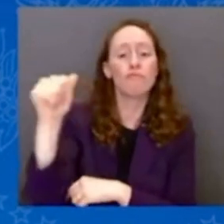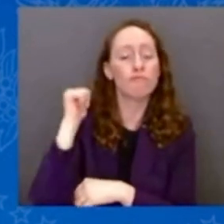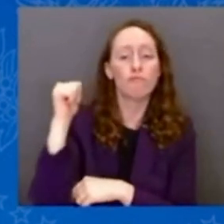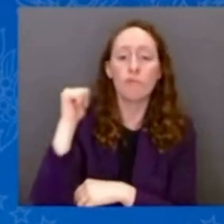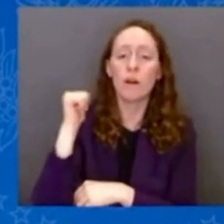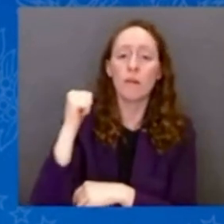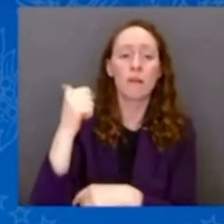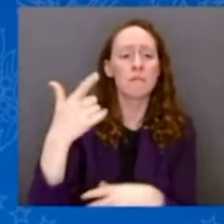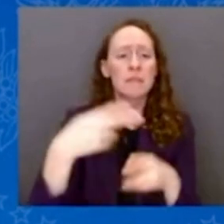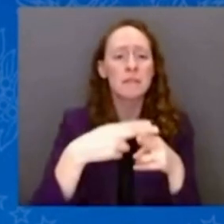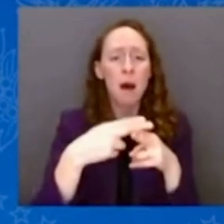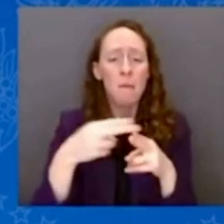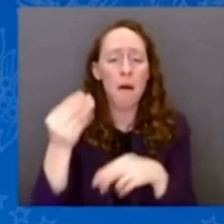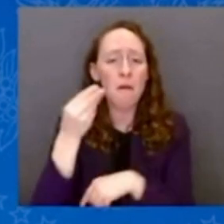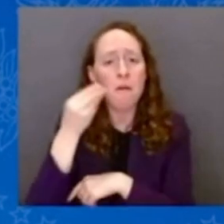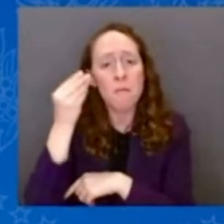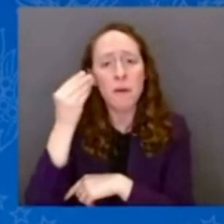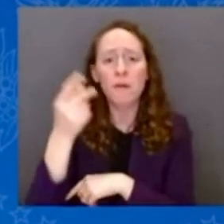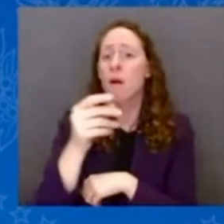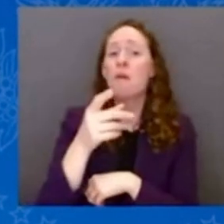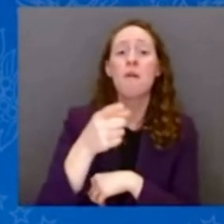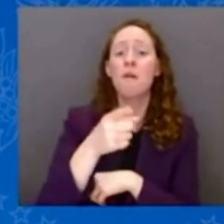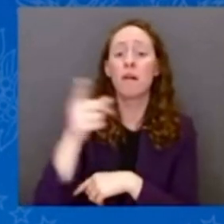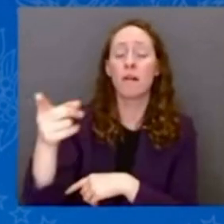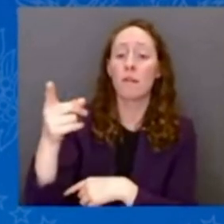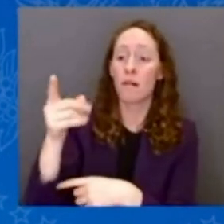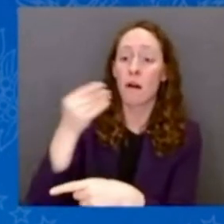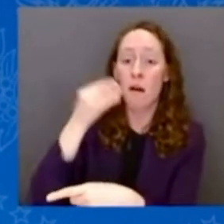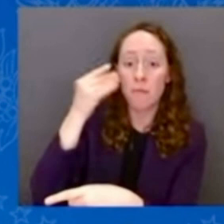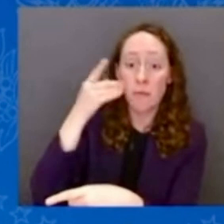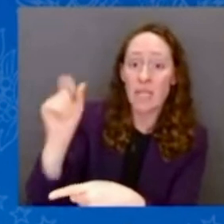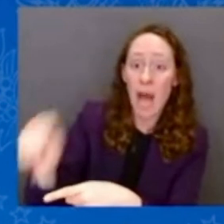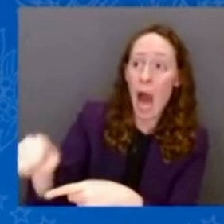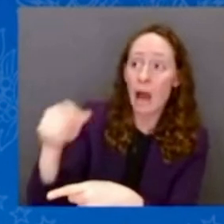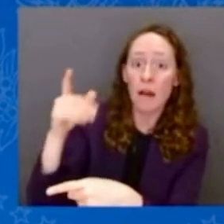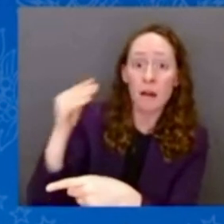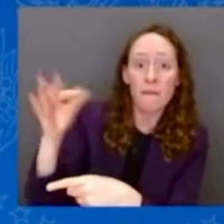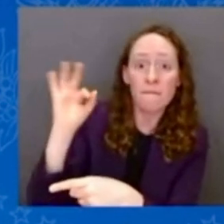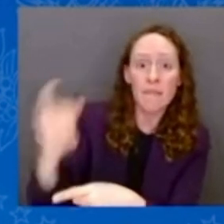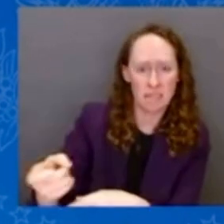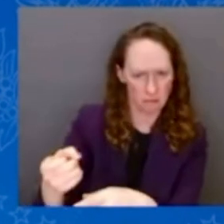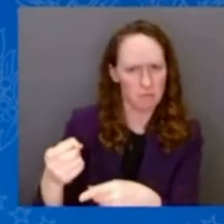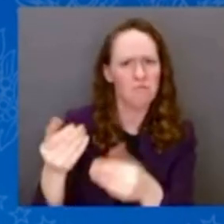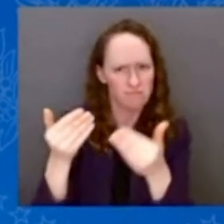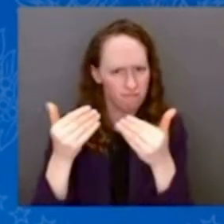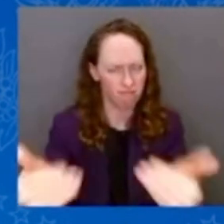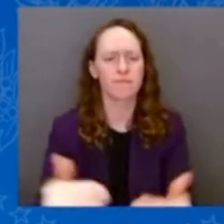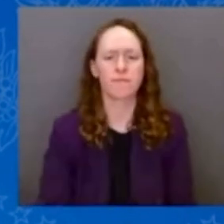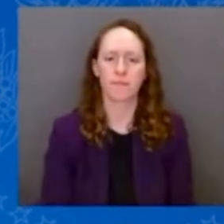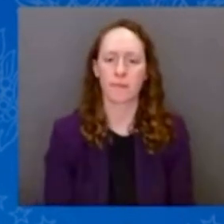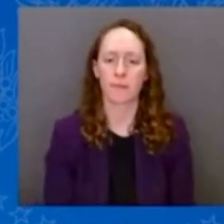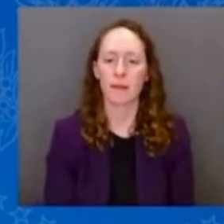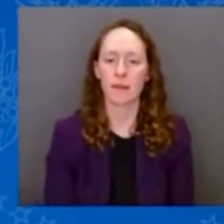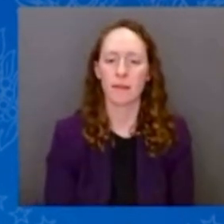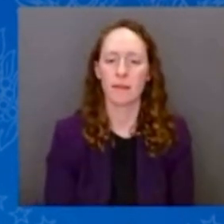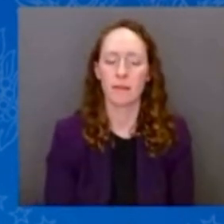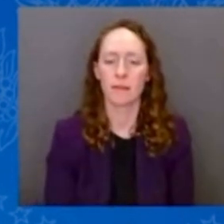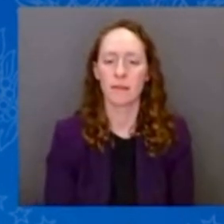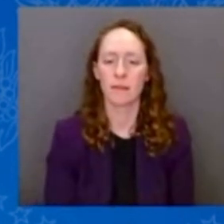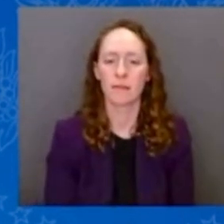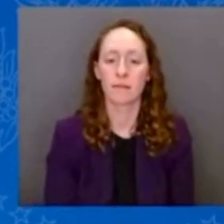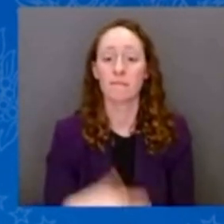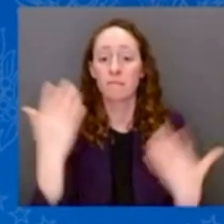homes still standing, or to replace lost personal property, like furniture and appliances and vehicles.